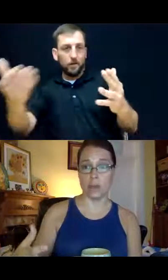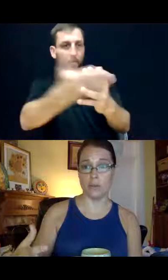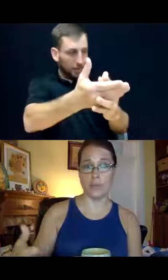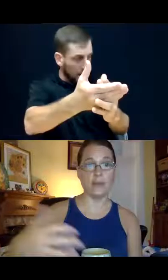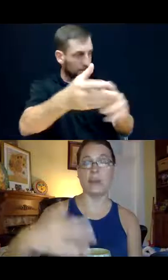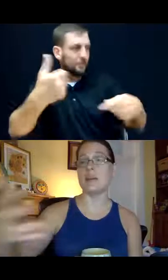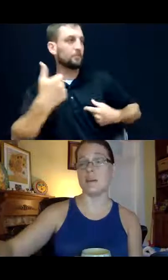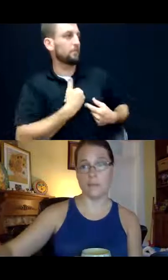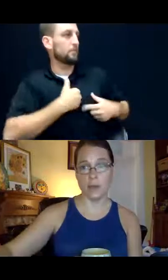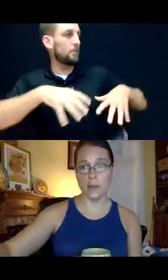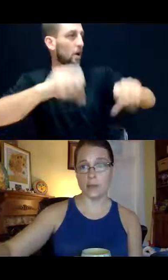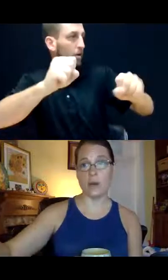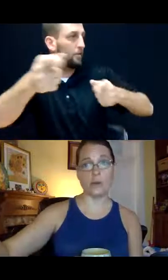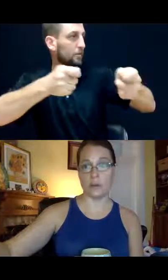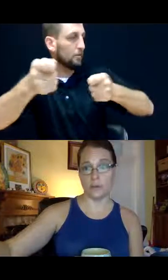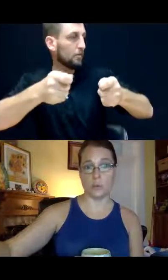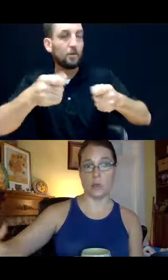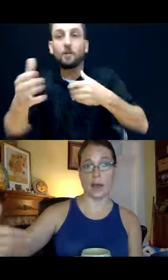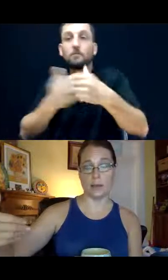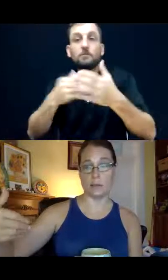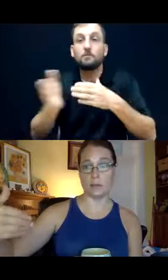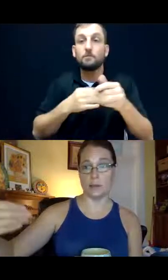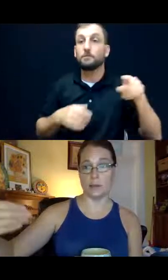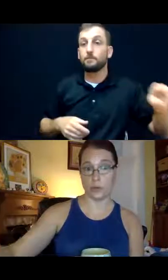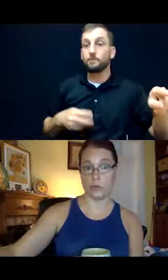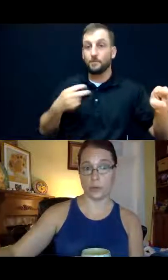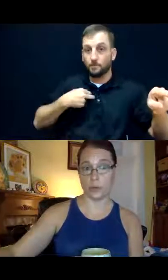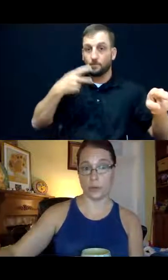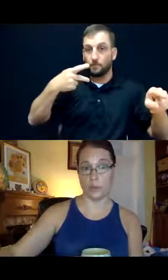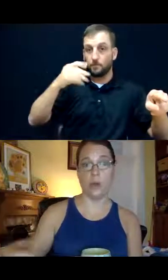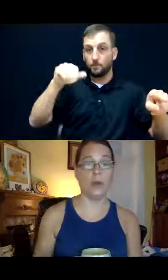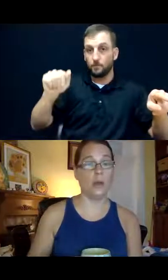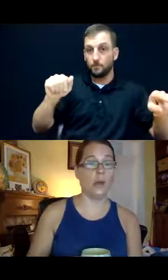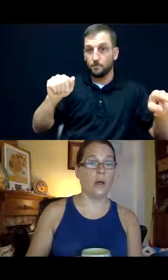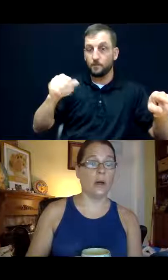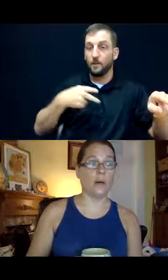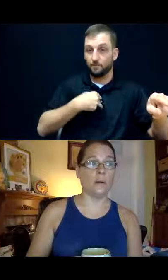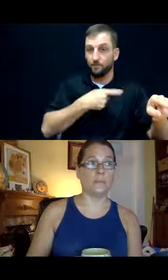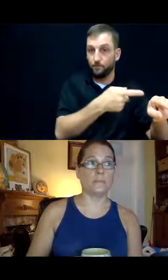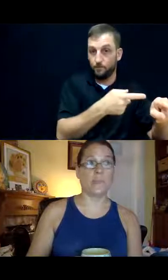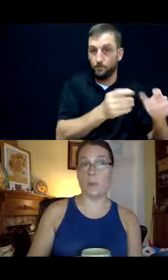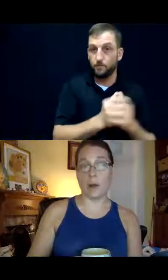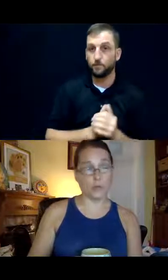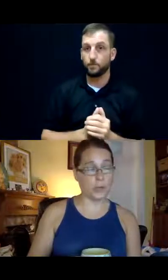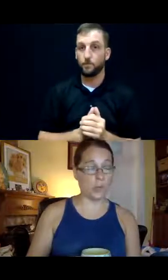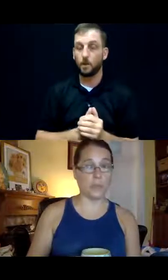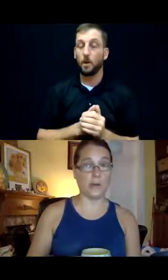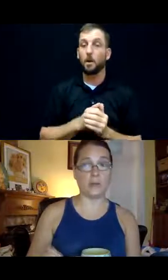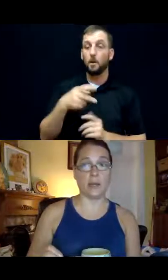their affairs themselves, even if the other individual has the authority to do so. A